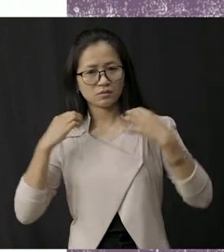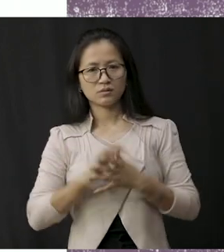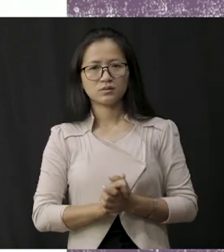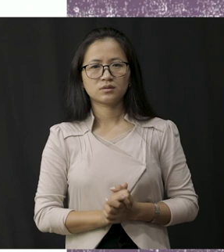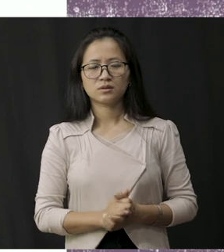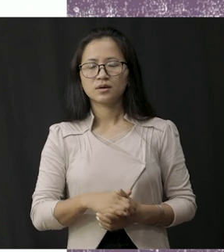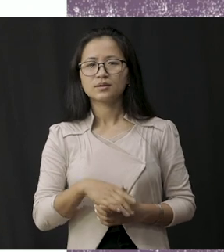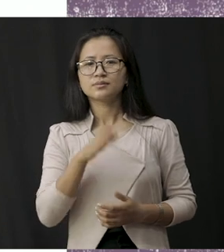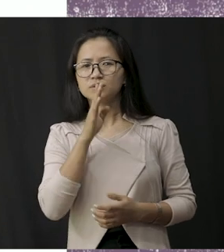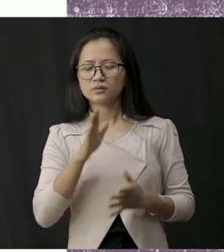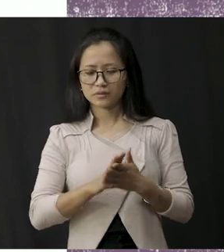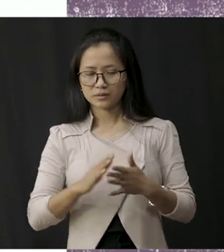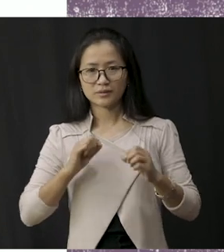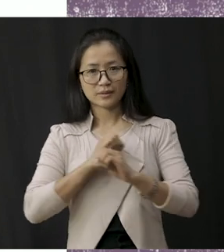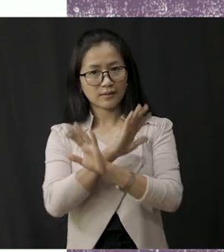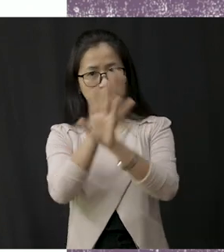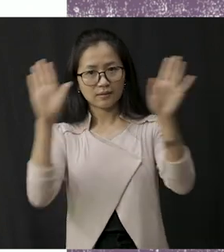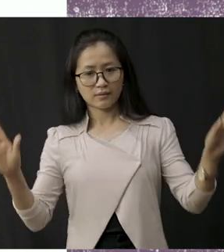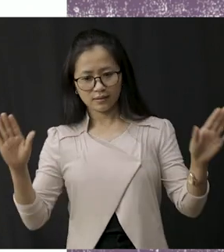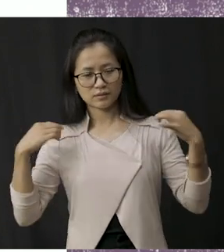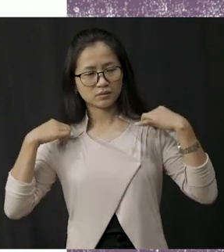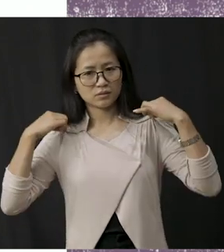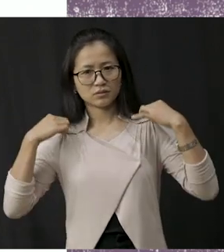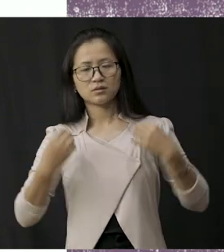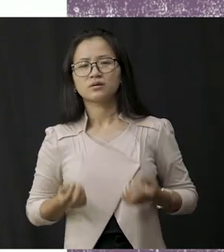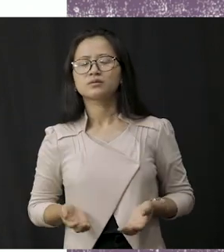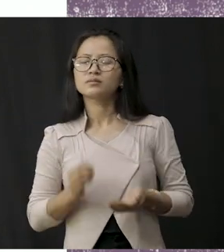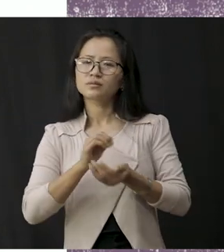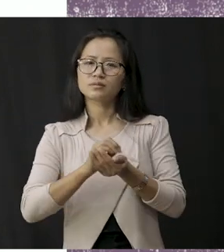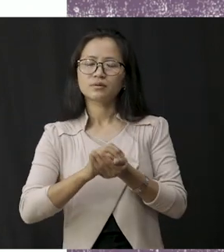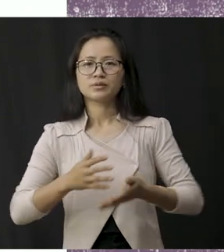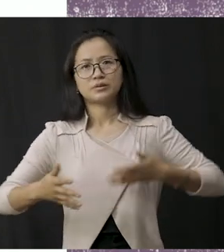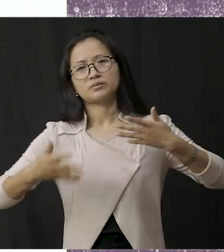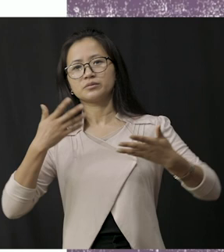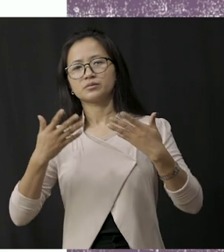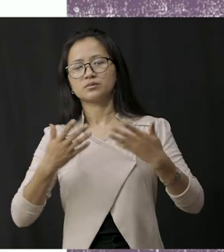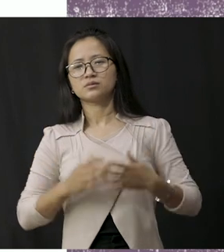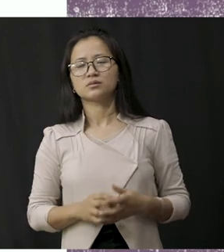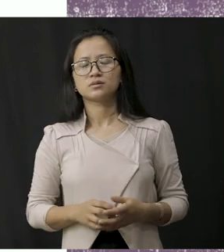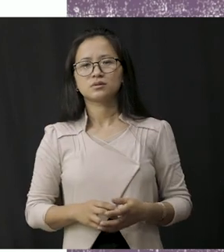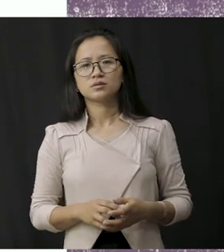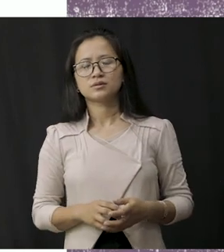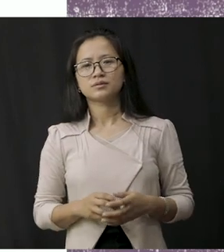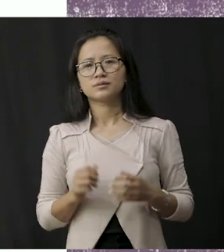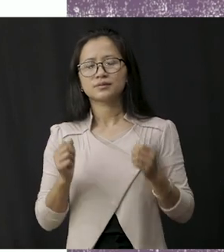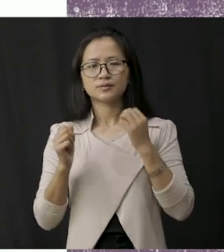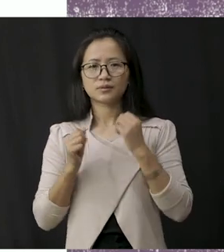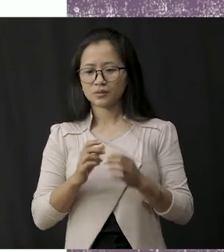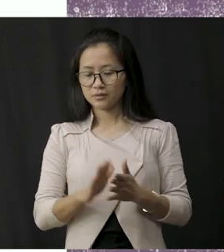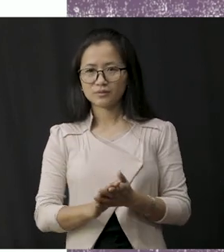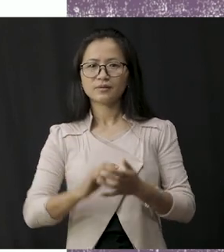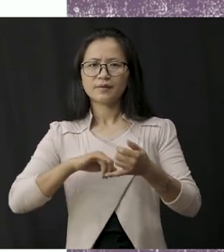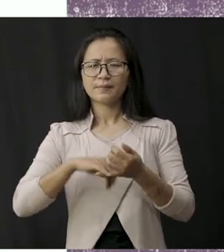this light cotton cloths they keep our body cool and i said that in summer